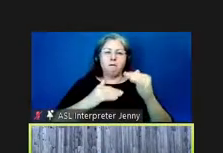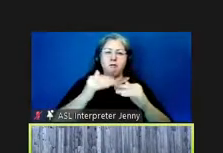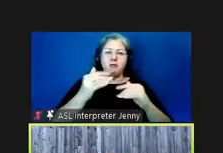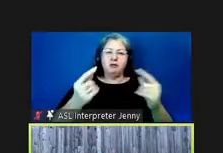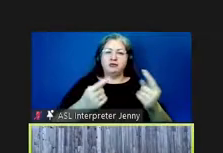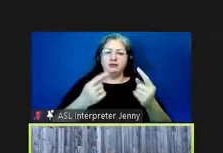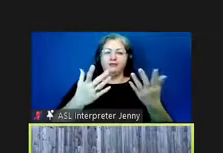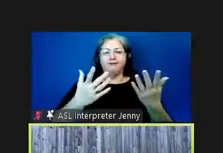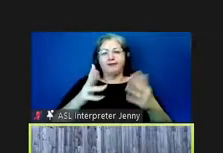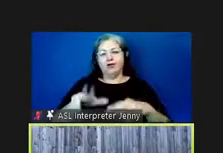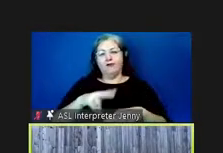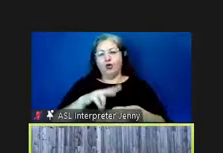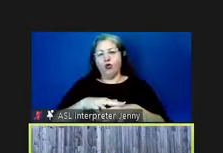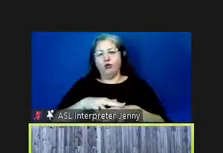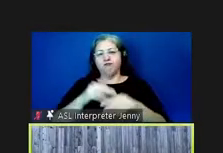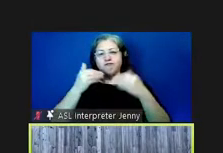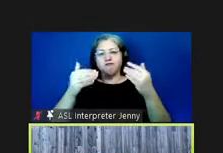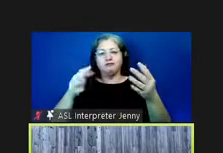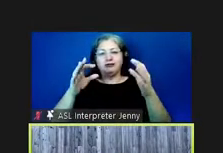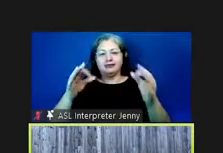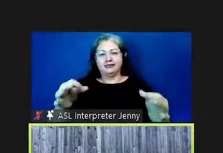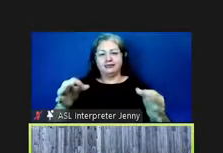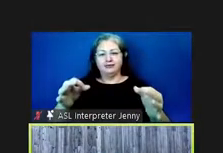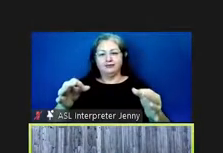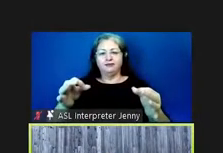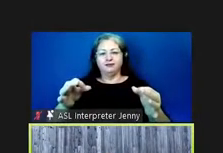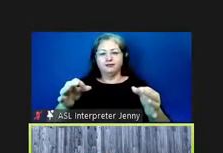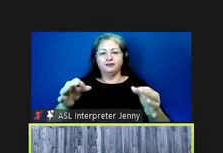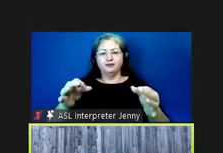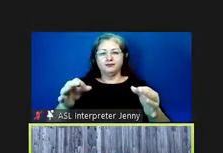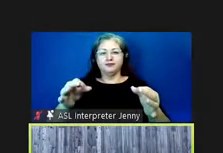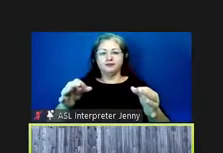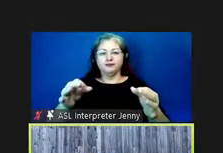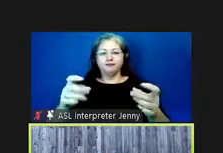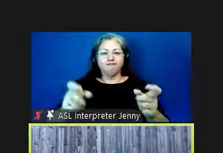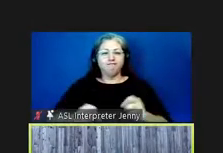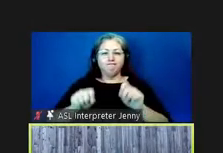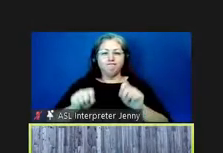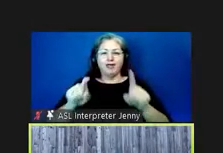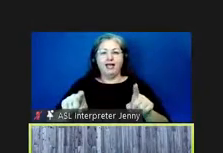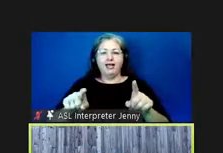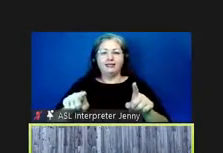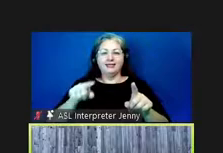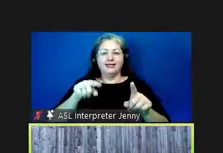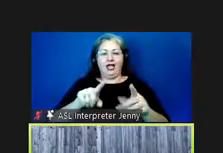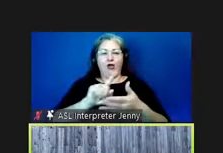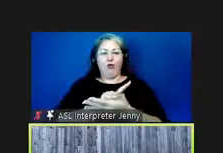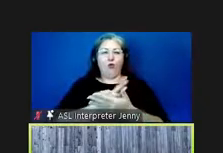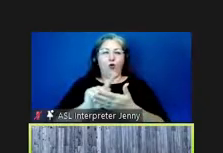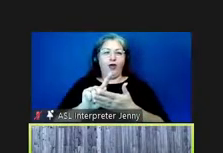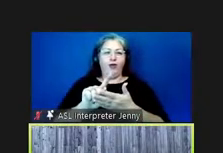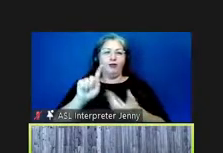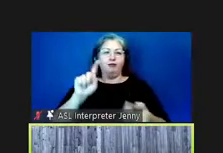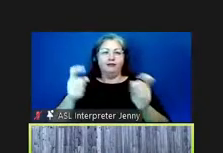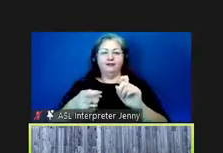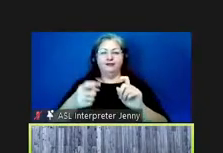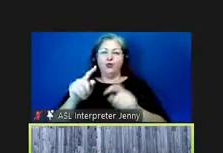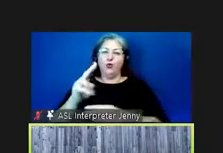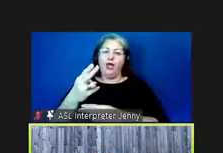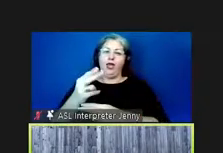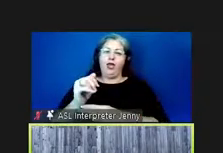of course we decided to just you know spontaneously turn this week into a hackathon